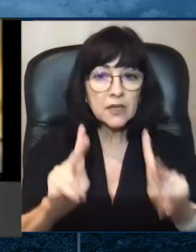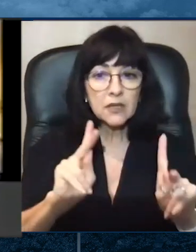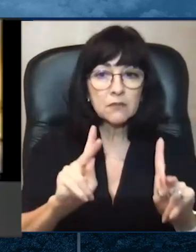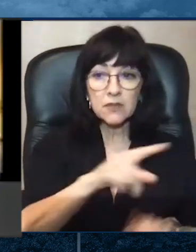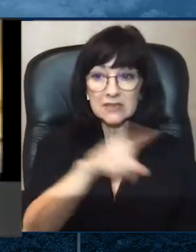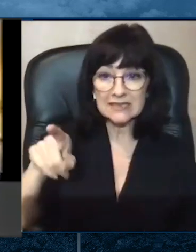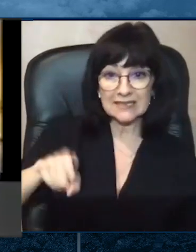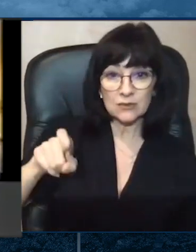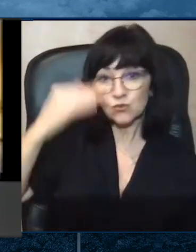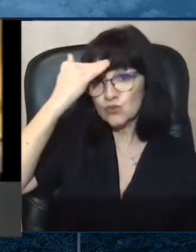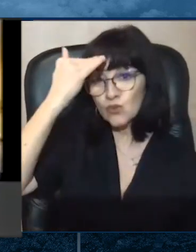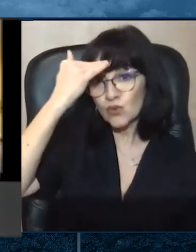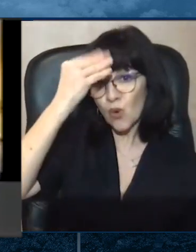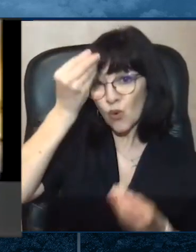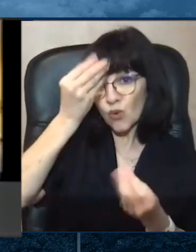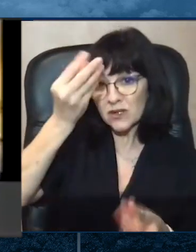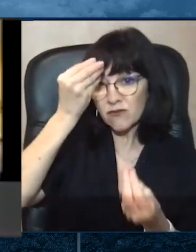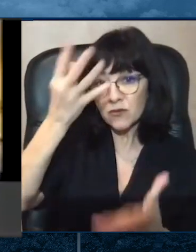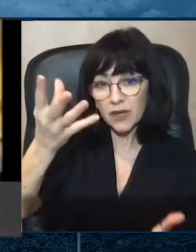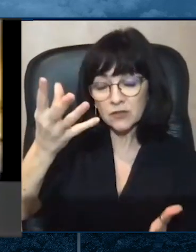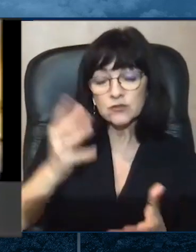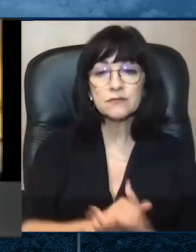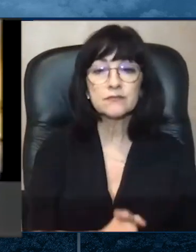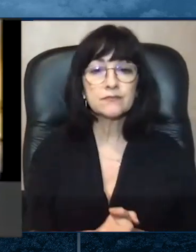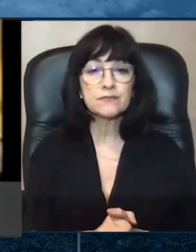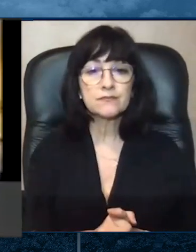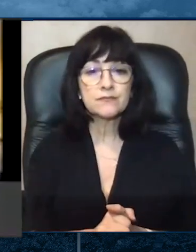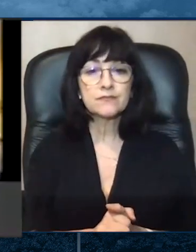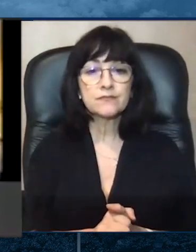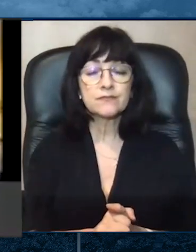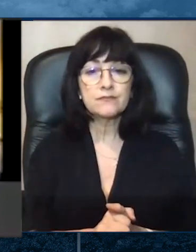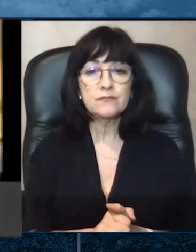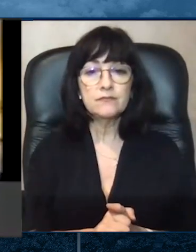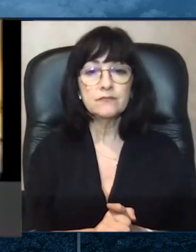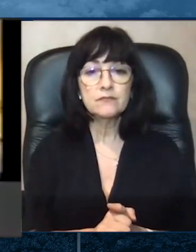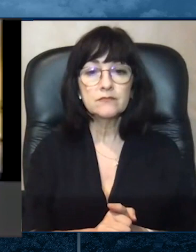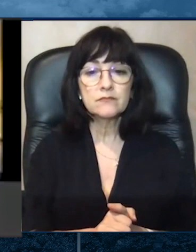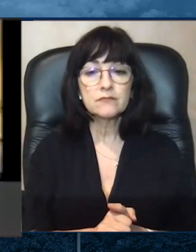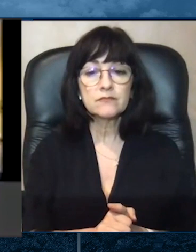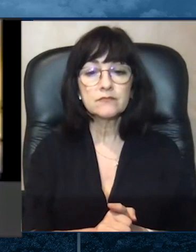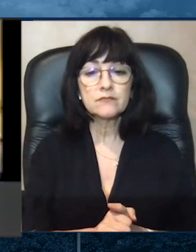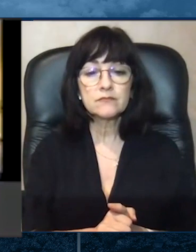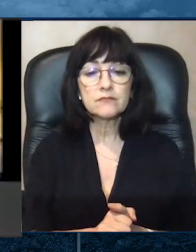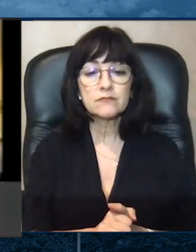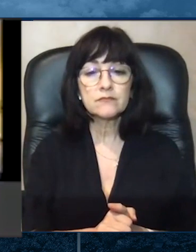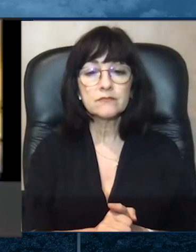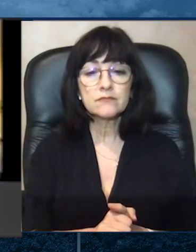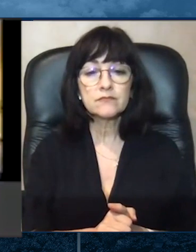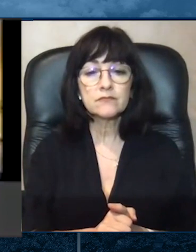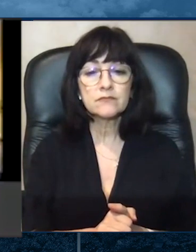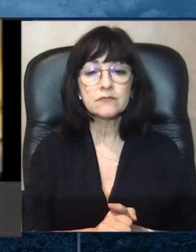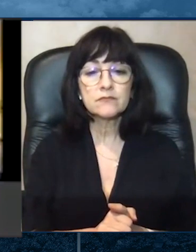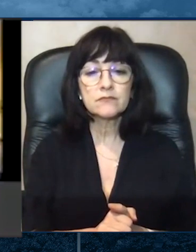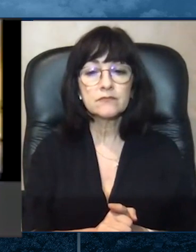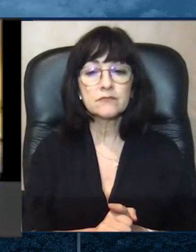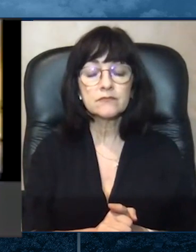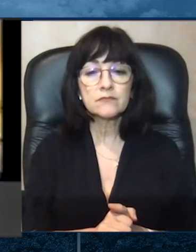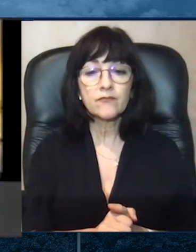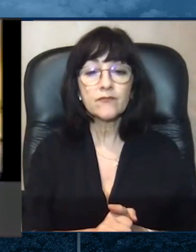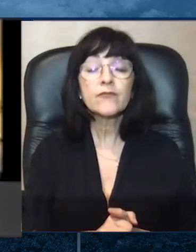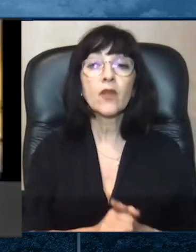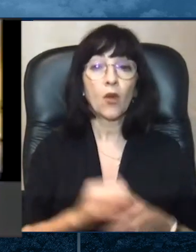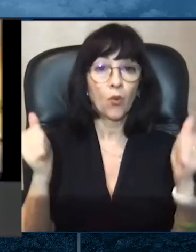repartimos. El material que ayudan las familias a navegar por estos tiempos tan difíciles.